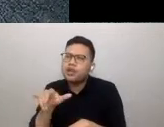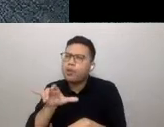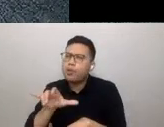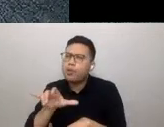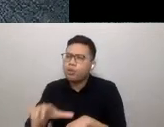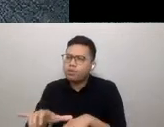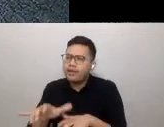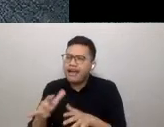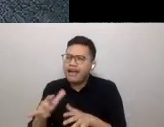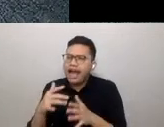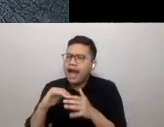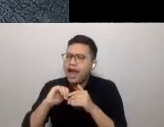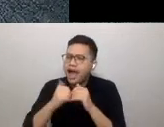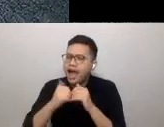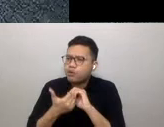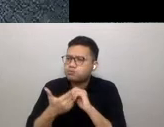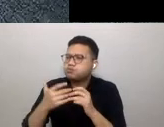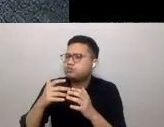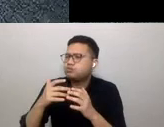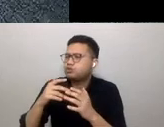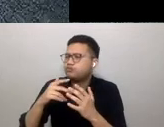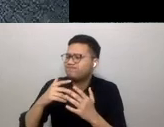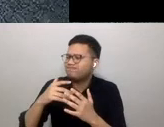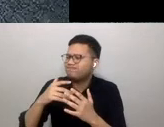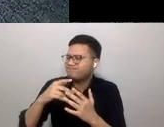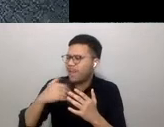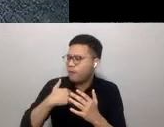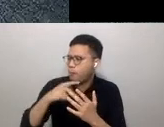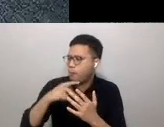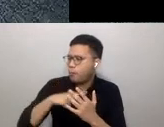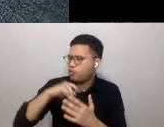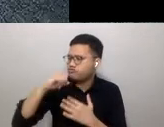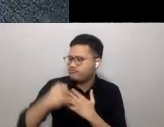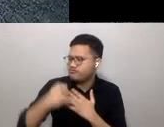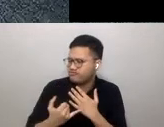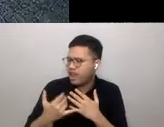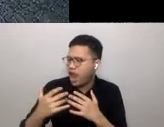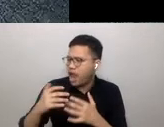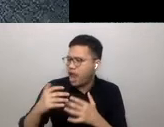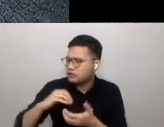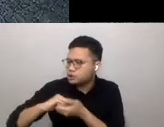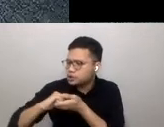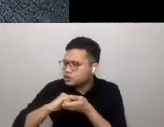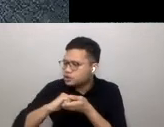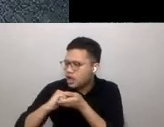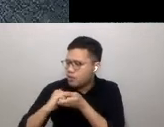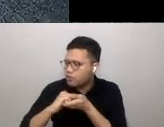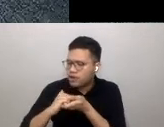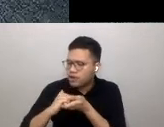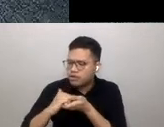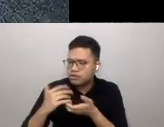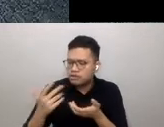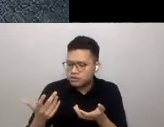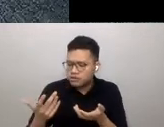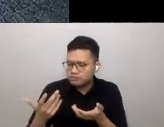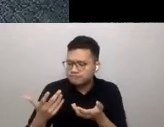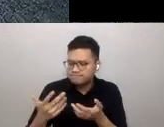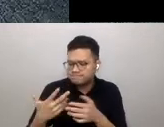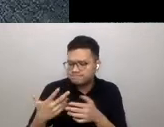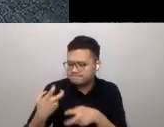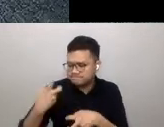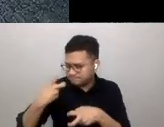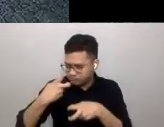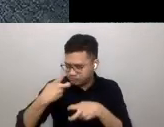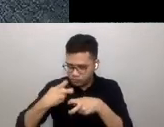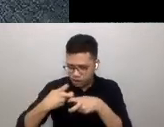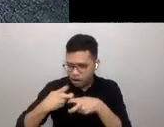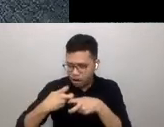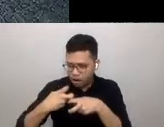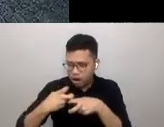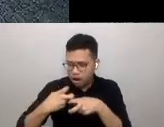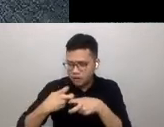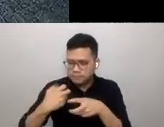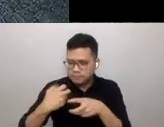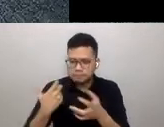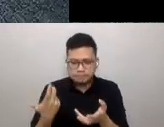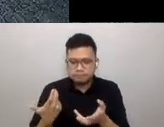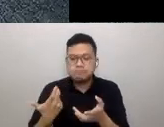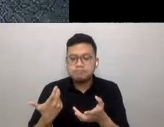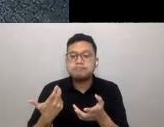socially engage together in group collaborative efforts and team workshops.